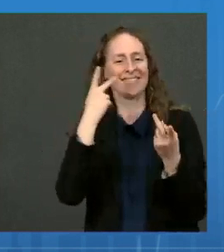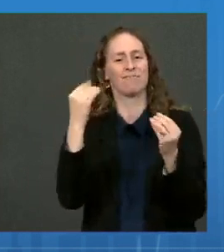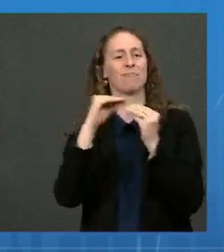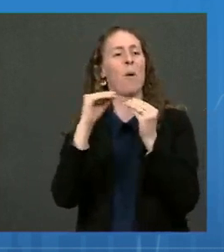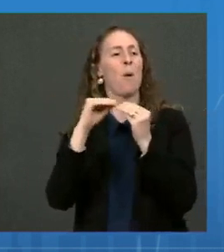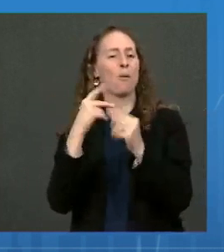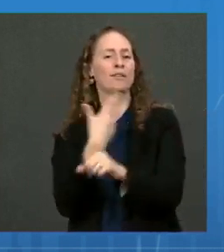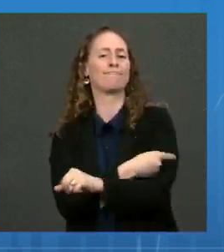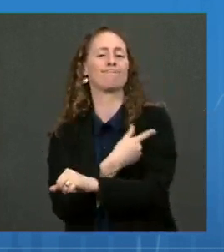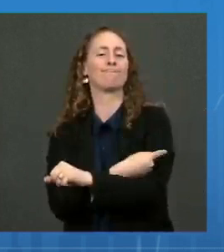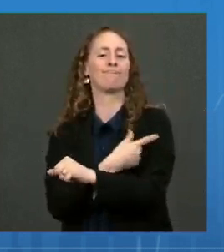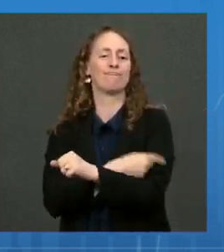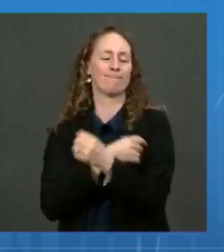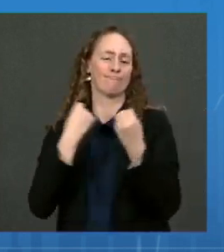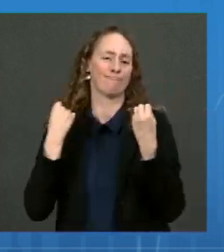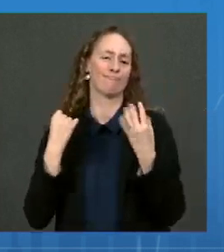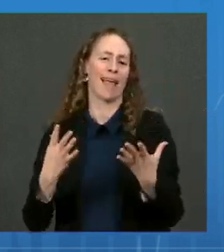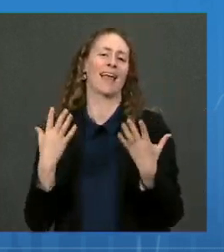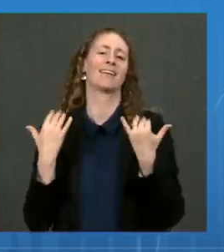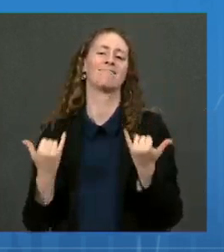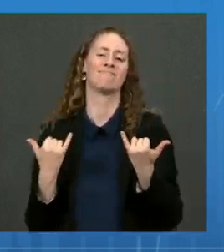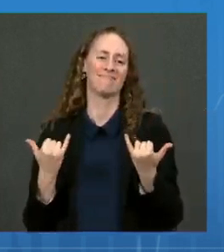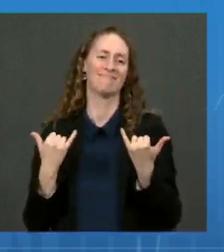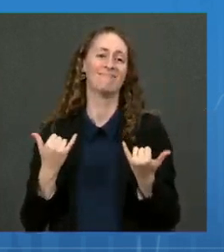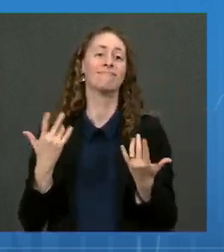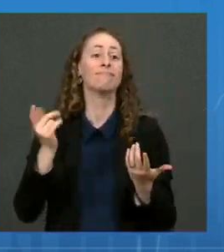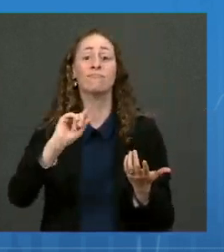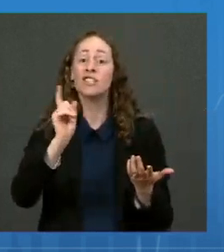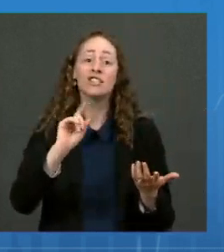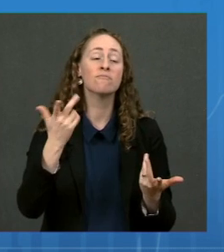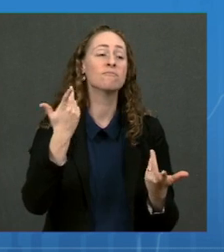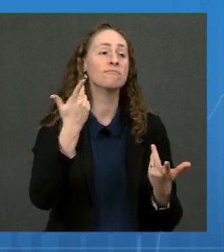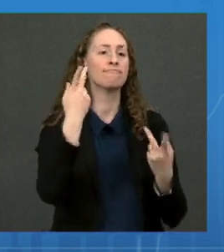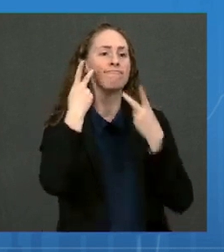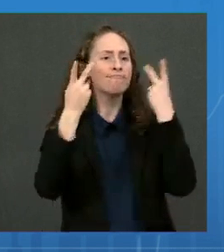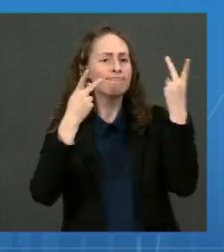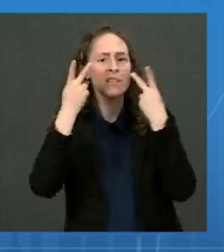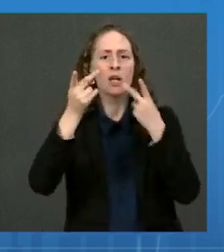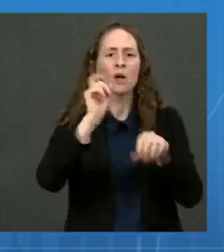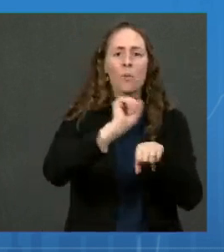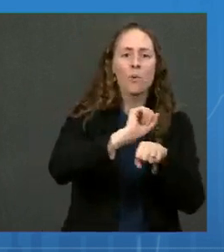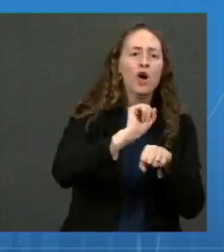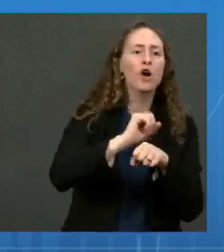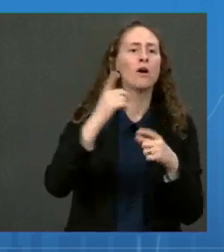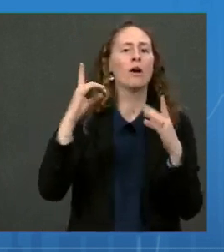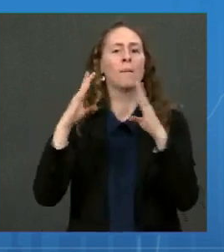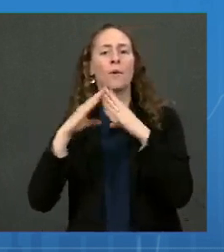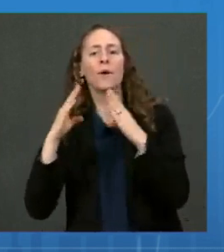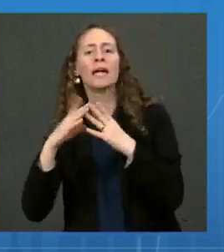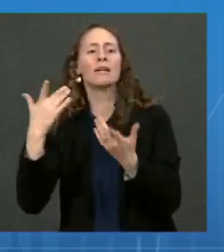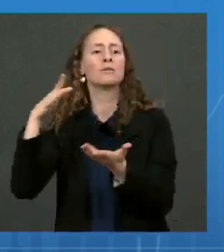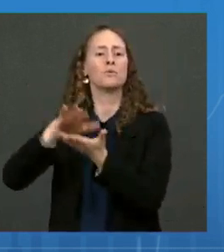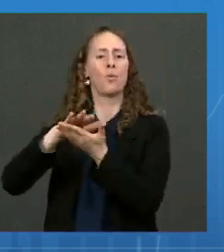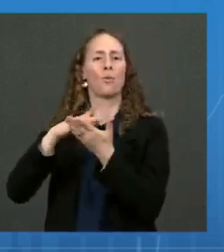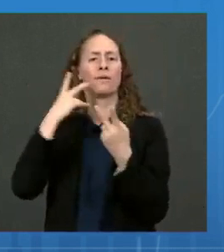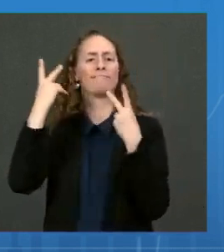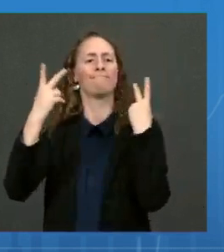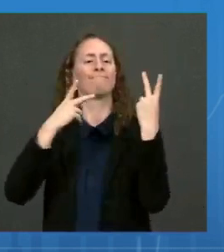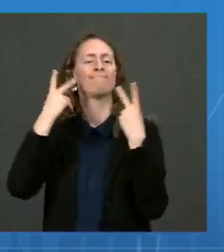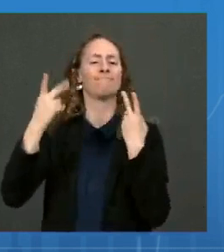Higher vaccination rates make workplaces, schools, and communities safer, accelerate our path out of the pandemic,